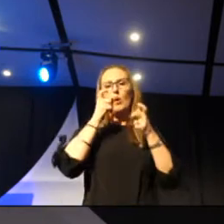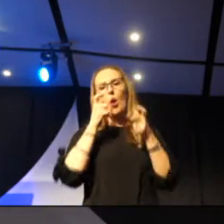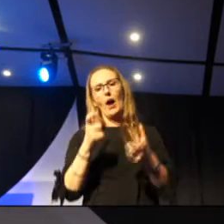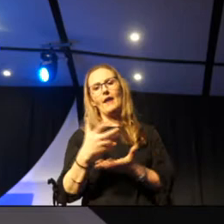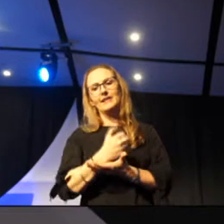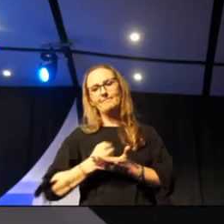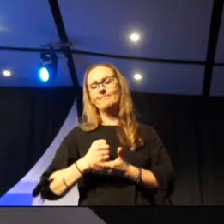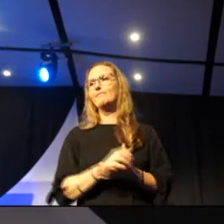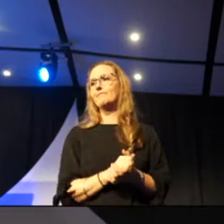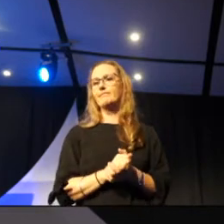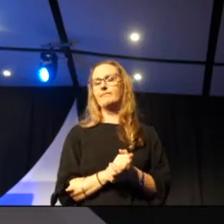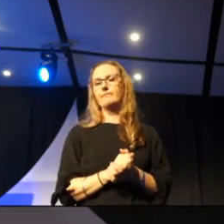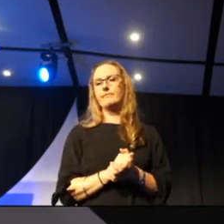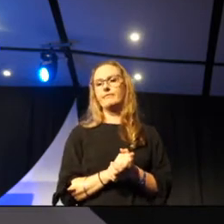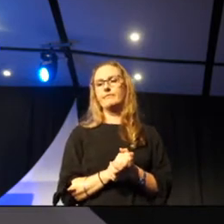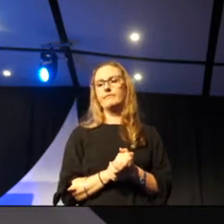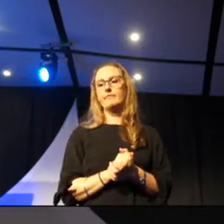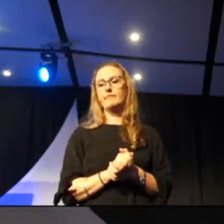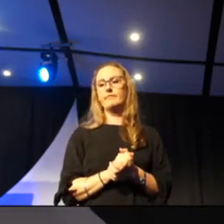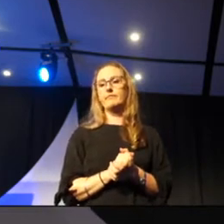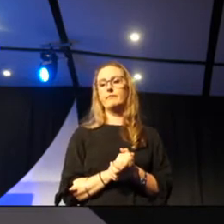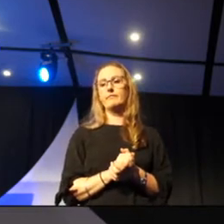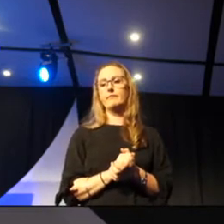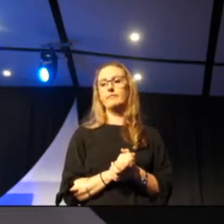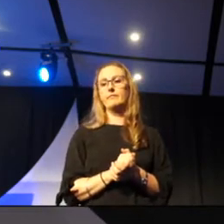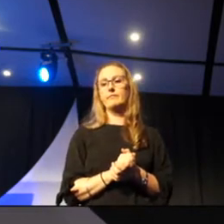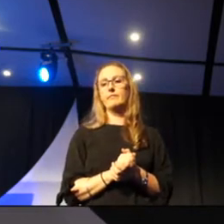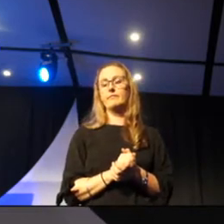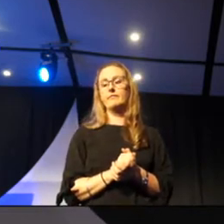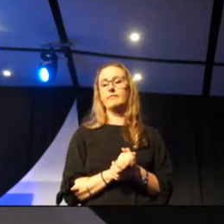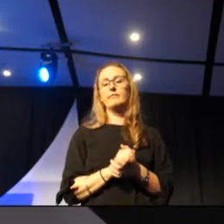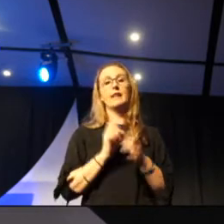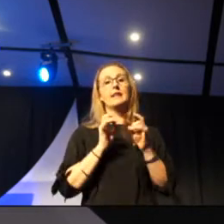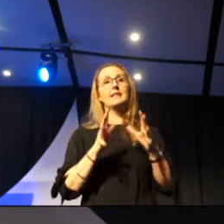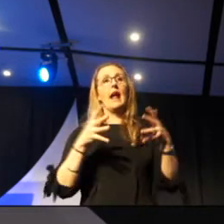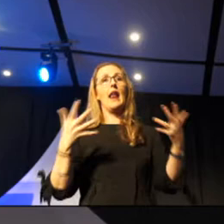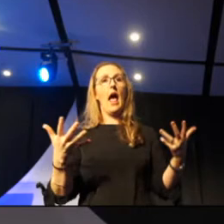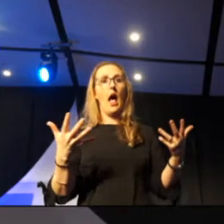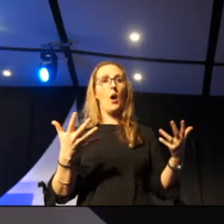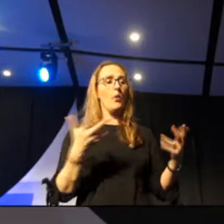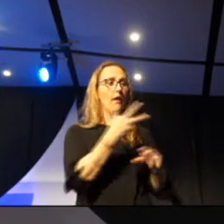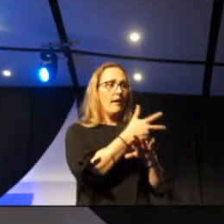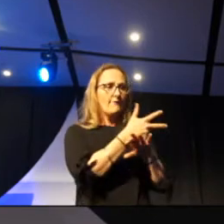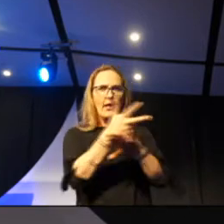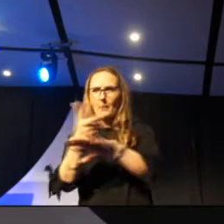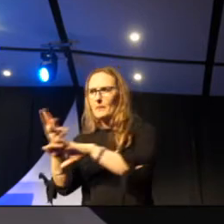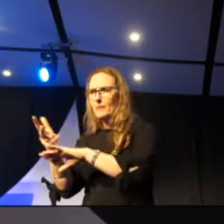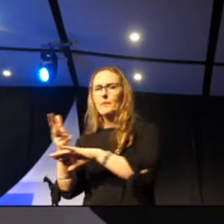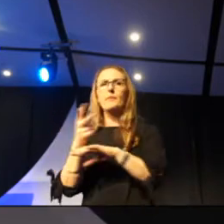So we started out by slating about 25 wild locations, or biomes,